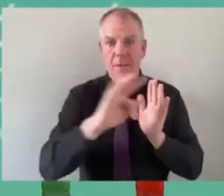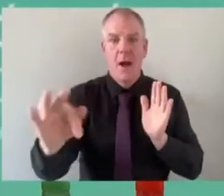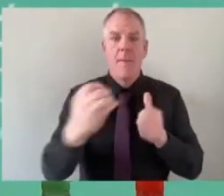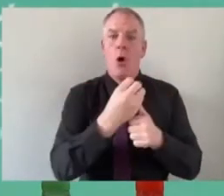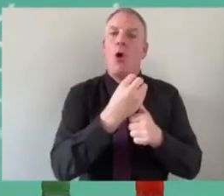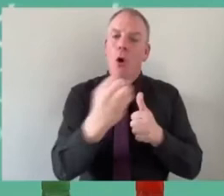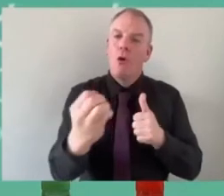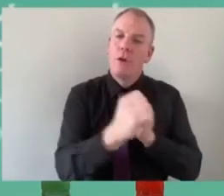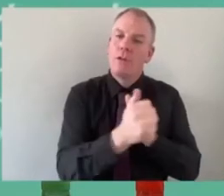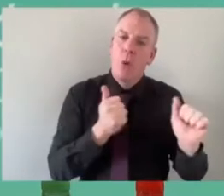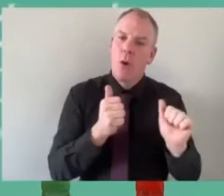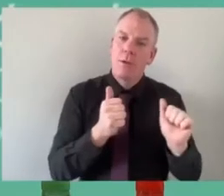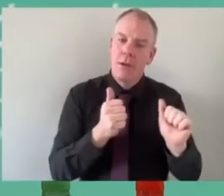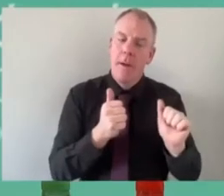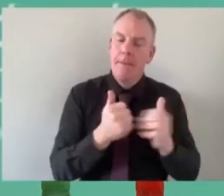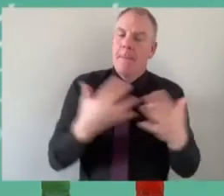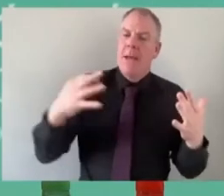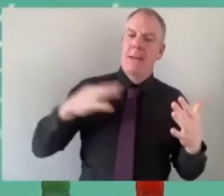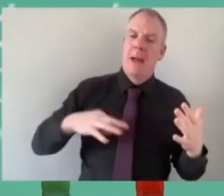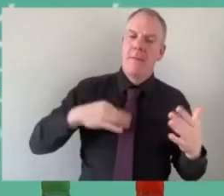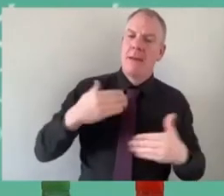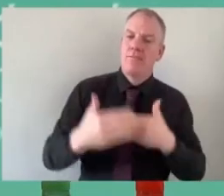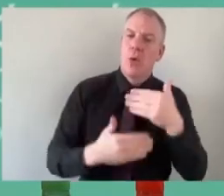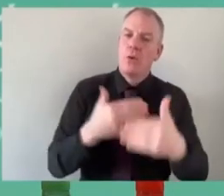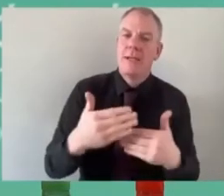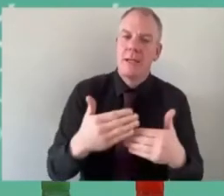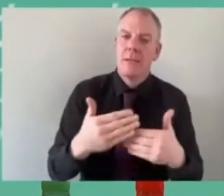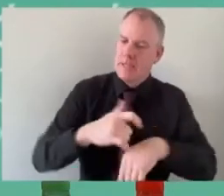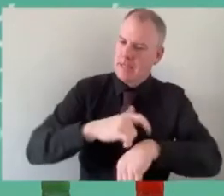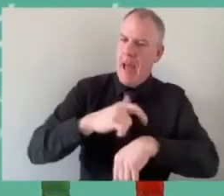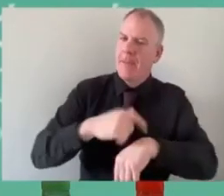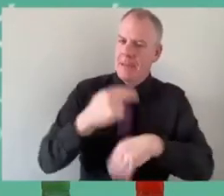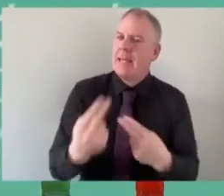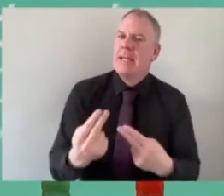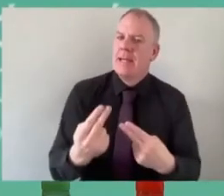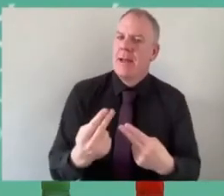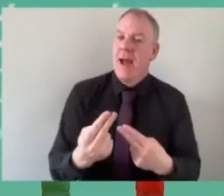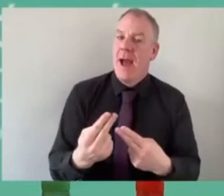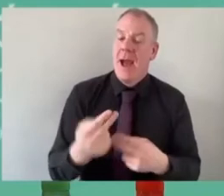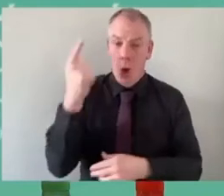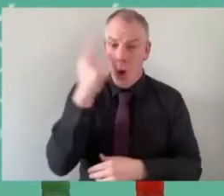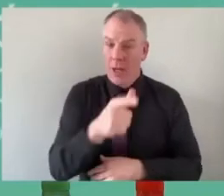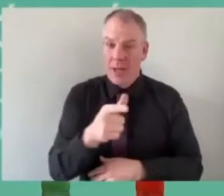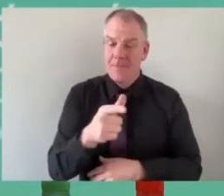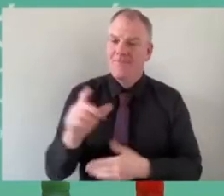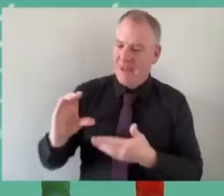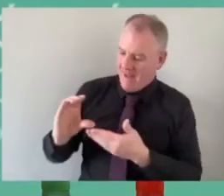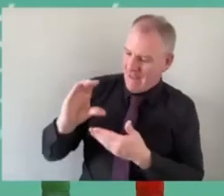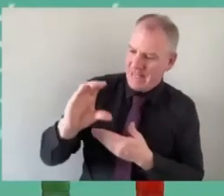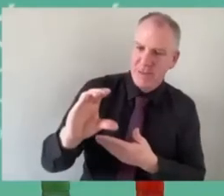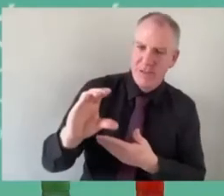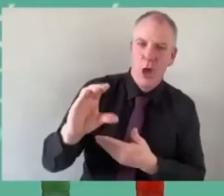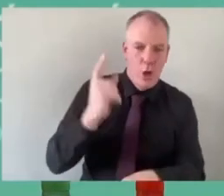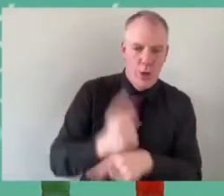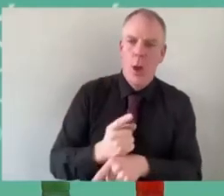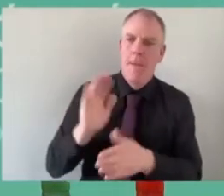been a hugely hugely beneficial process but it does take time and thankfully and i think that's a key thing the investment in this kind of work has to be